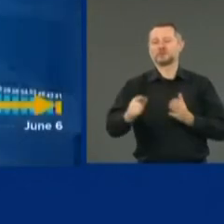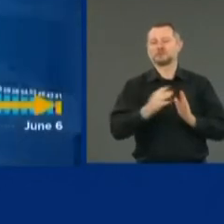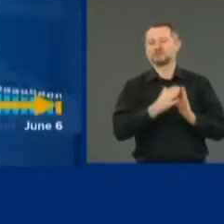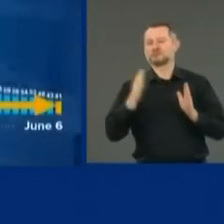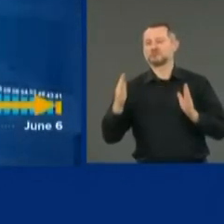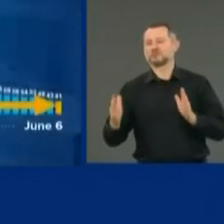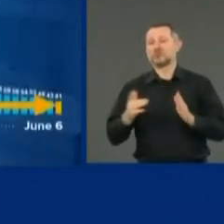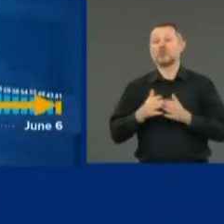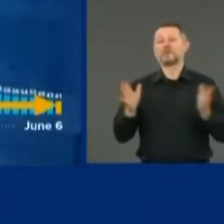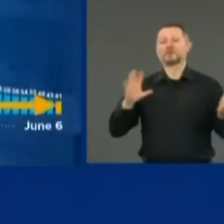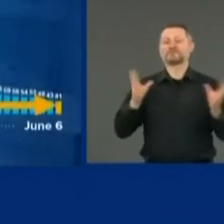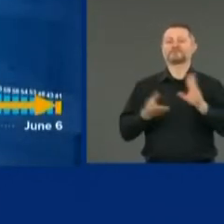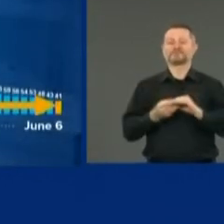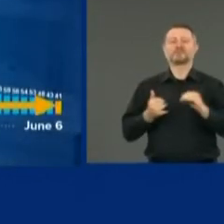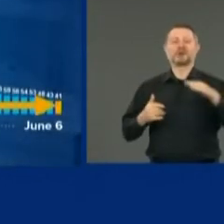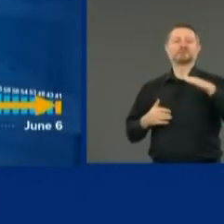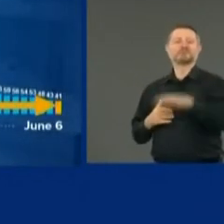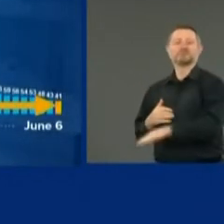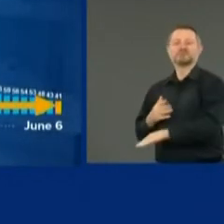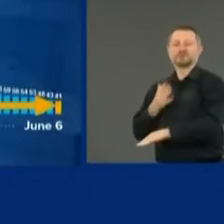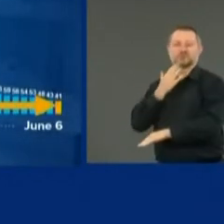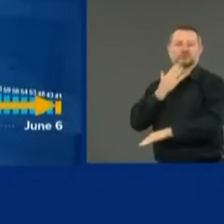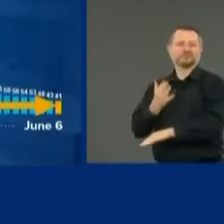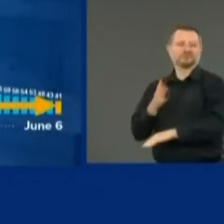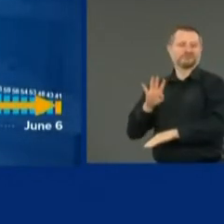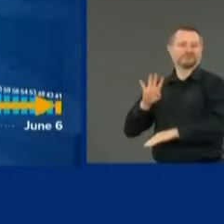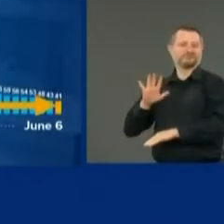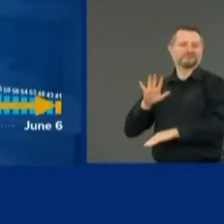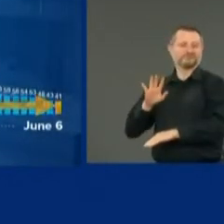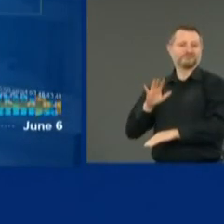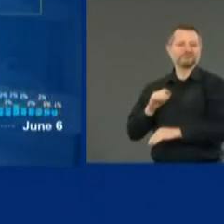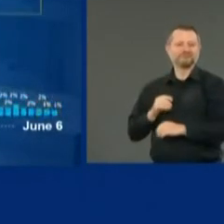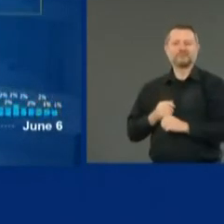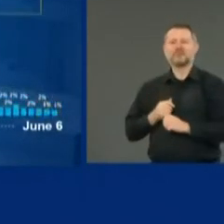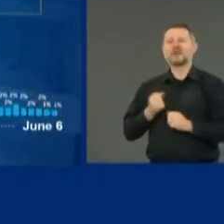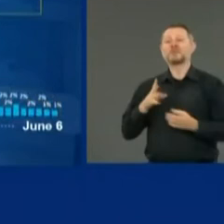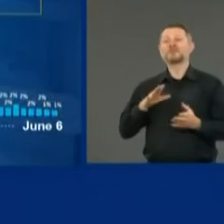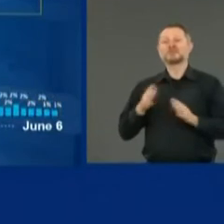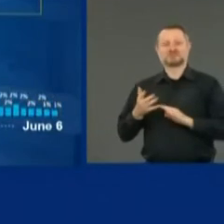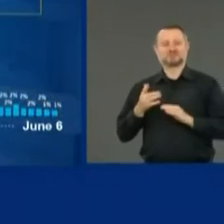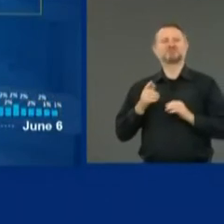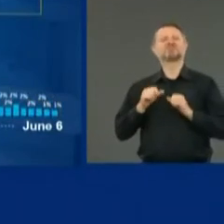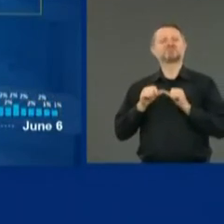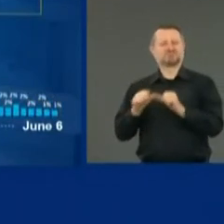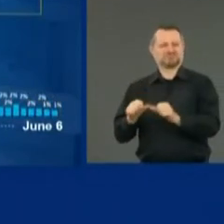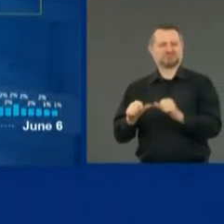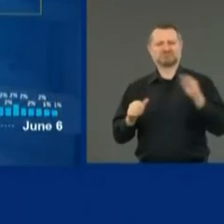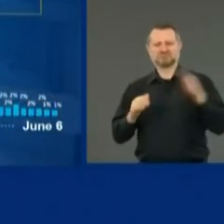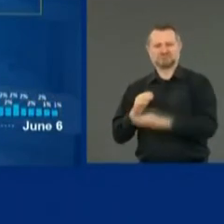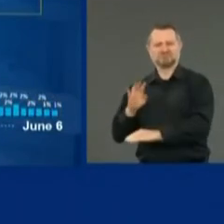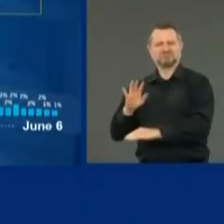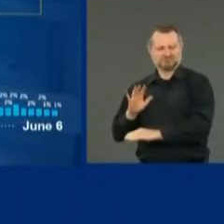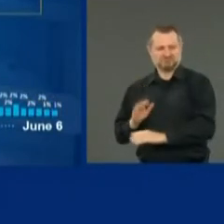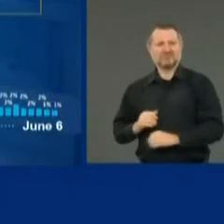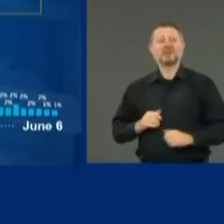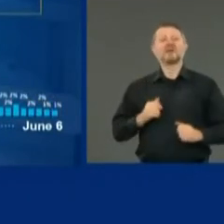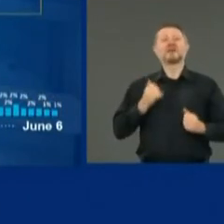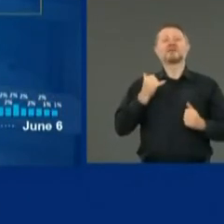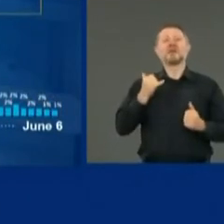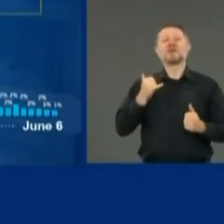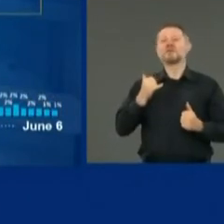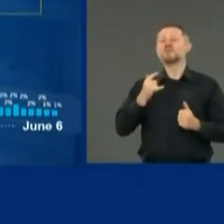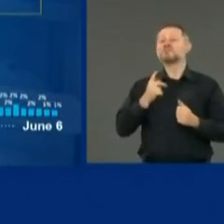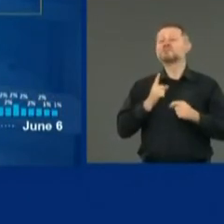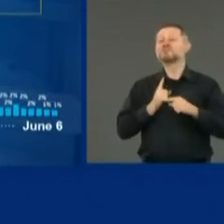the numbers are down and the numbers are good. The number of lives lost continues to drop. We are now doing